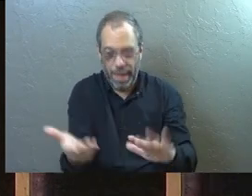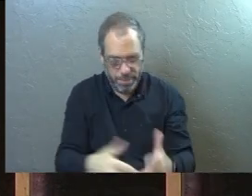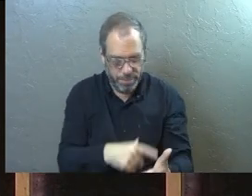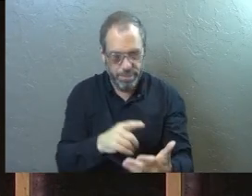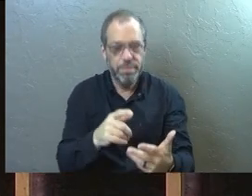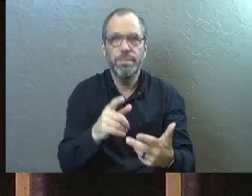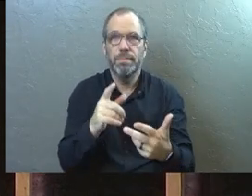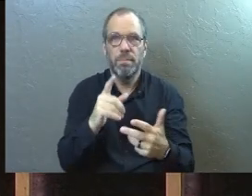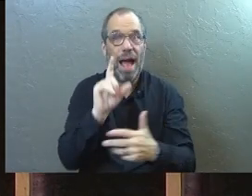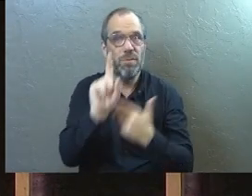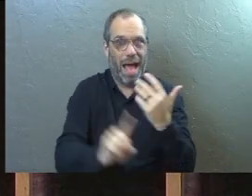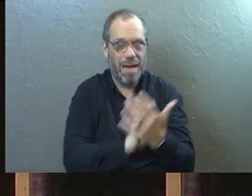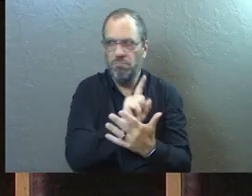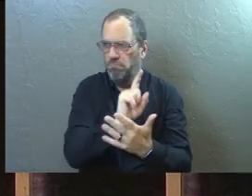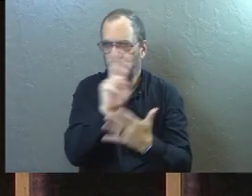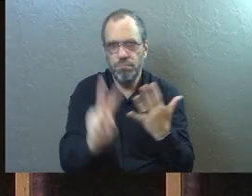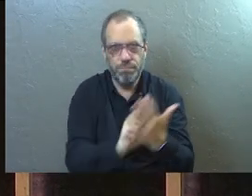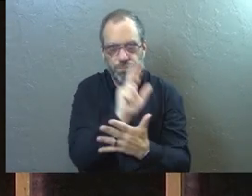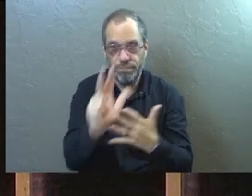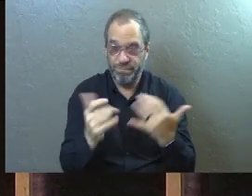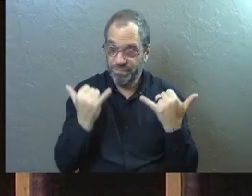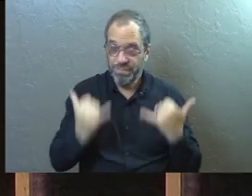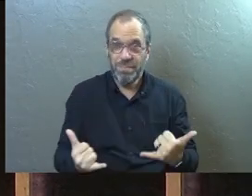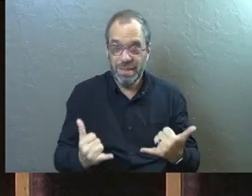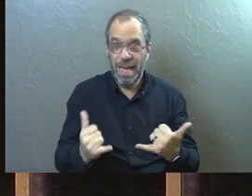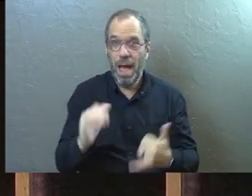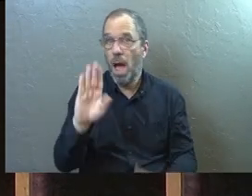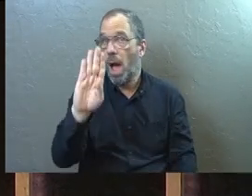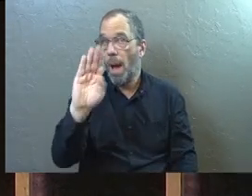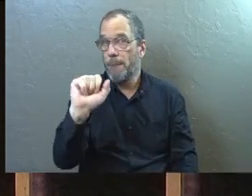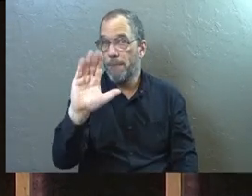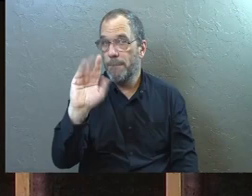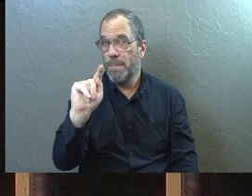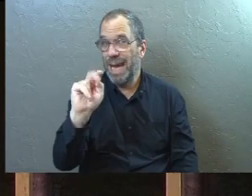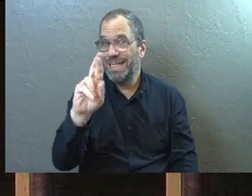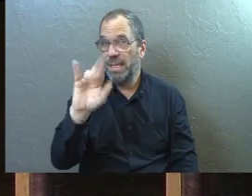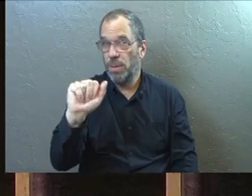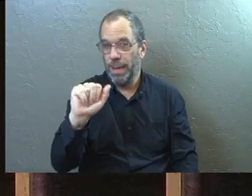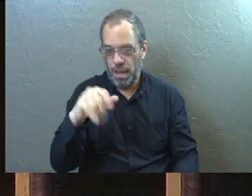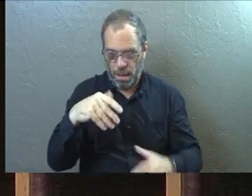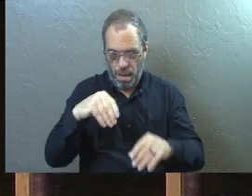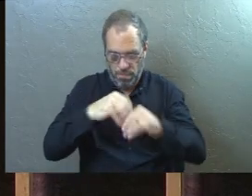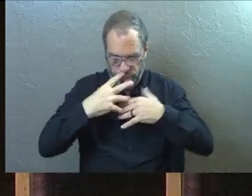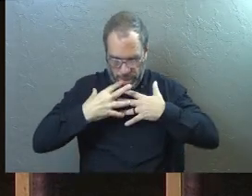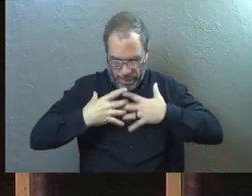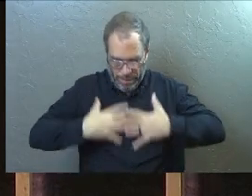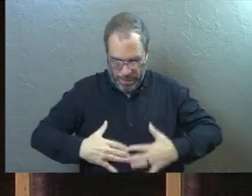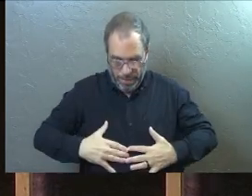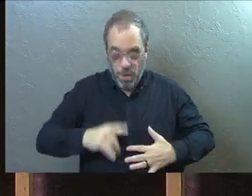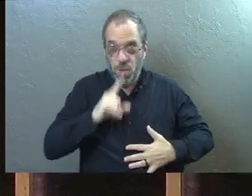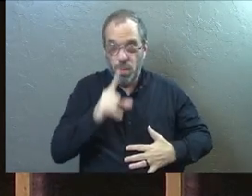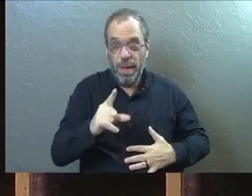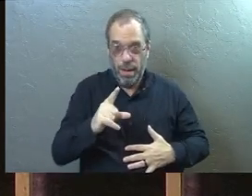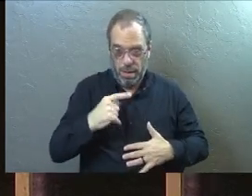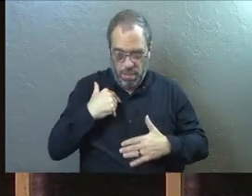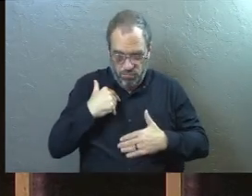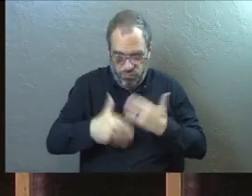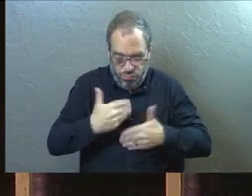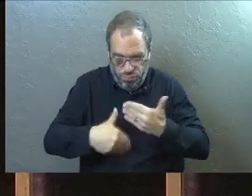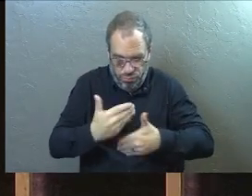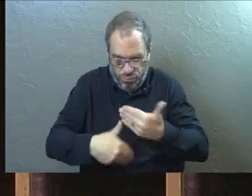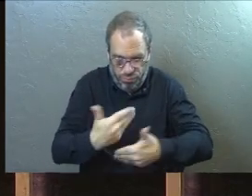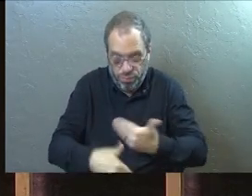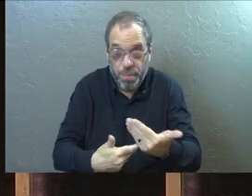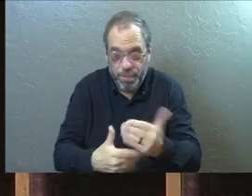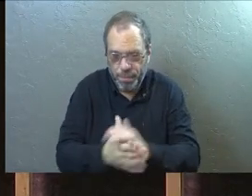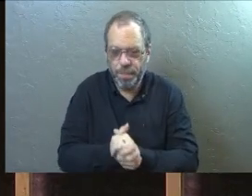after several hours. At this point, bacteria enters the body and definitely speeds the process.